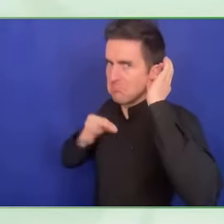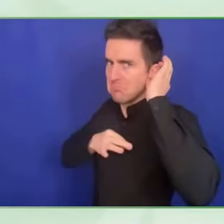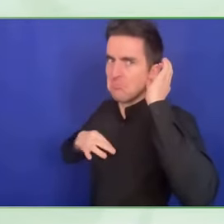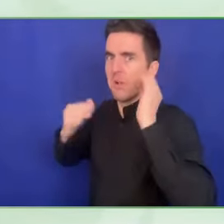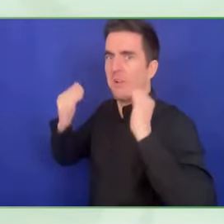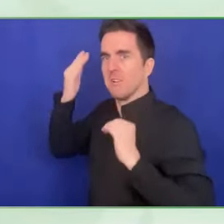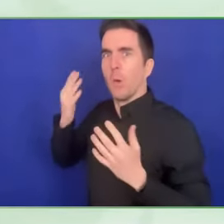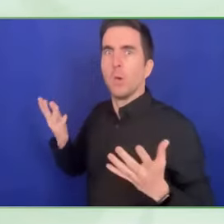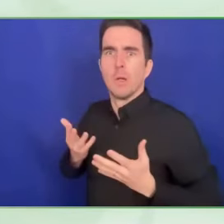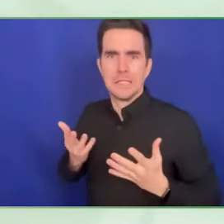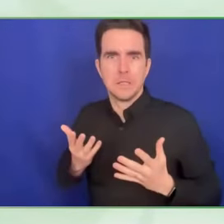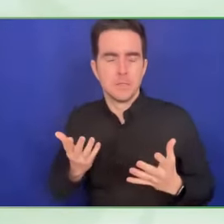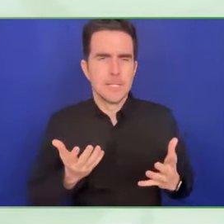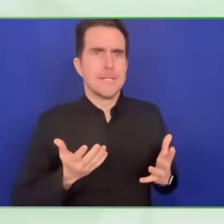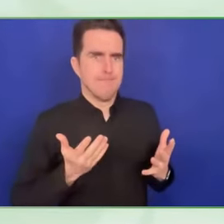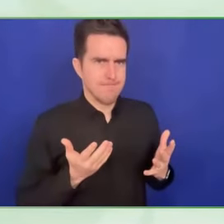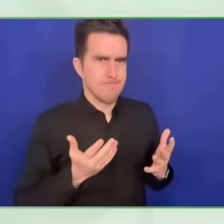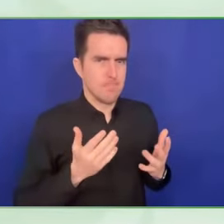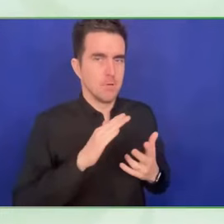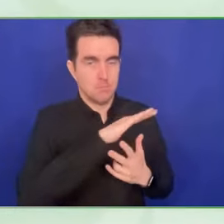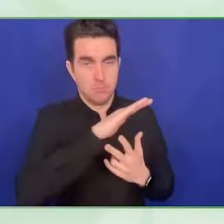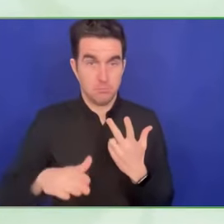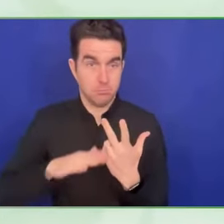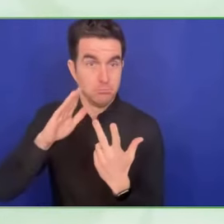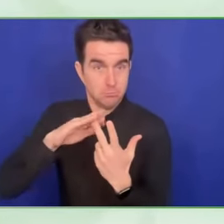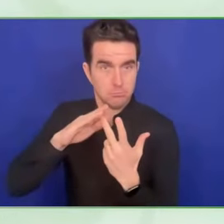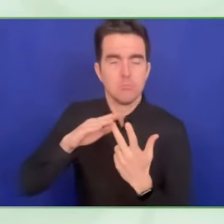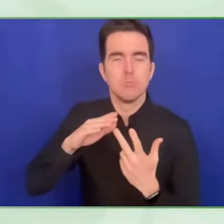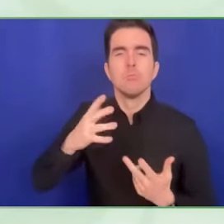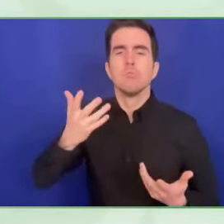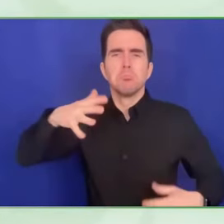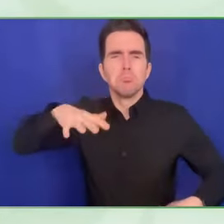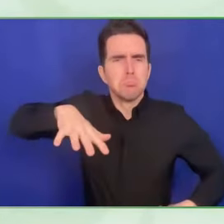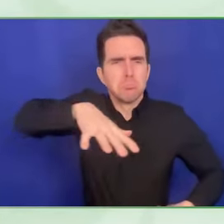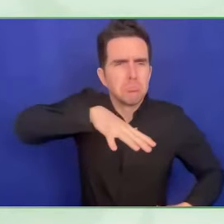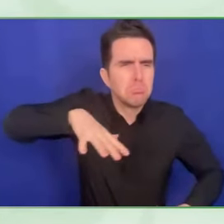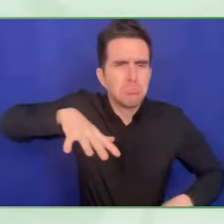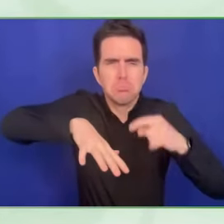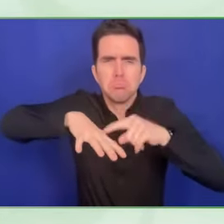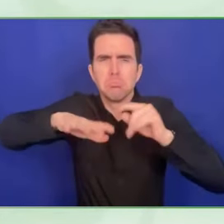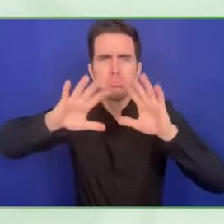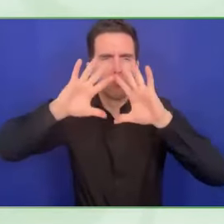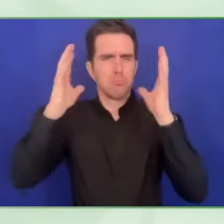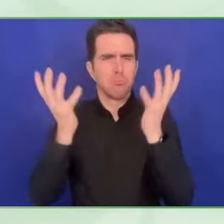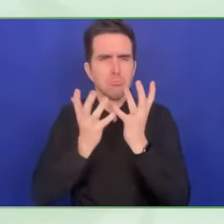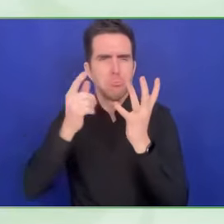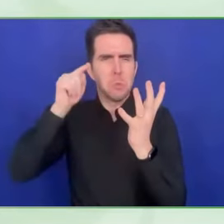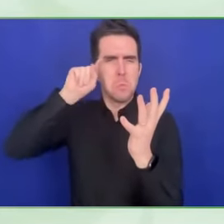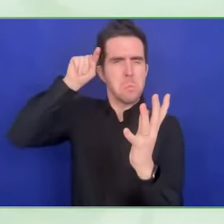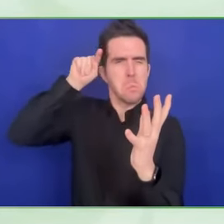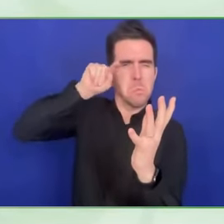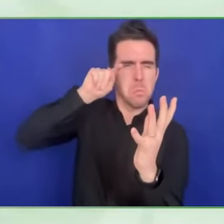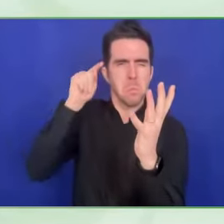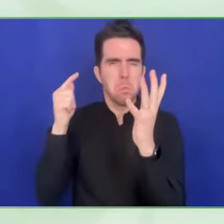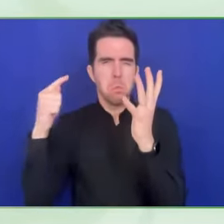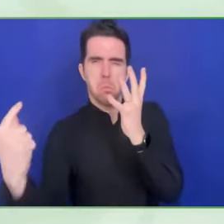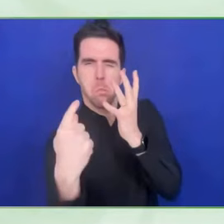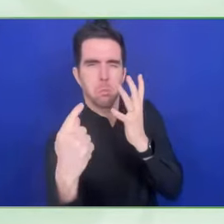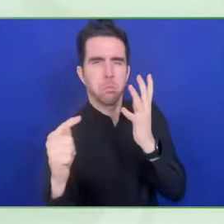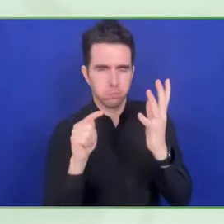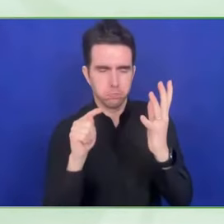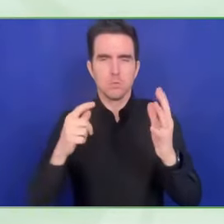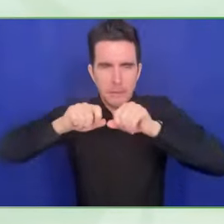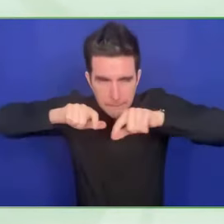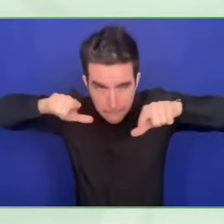in which you are. So you can use the guiding application, Google or whatever, to know how to reach